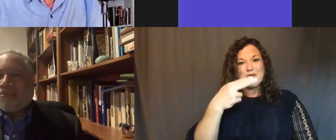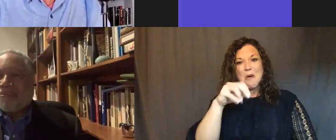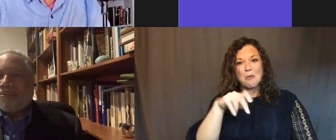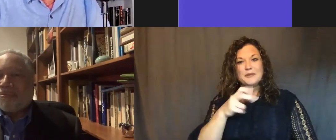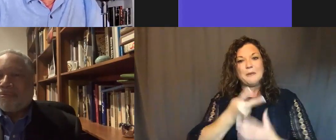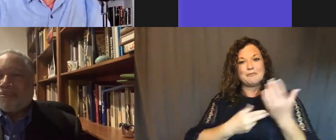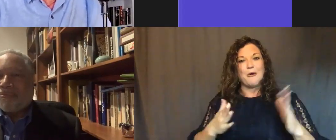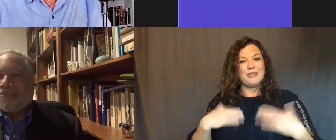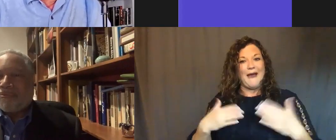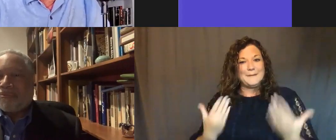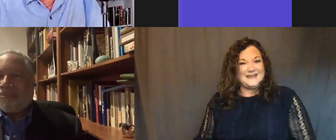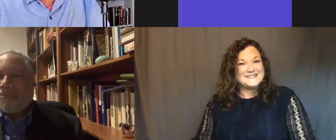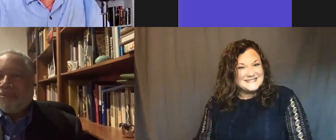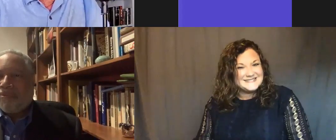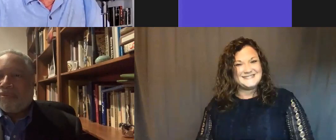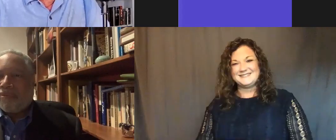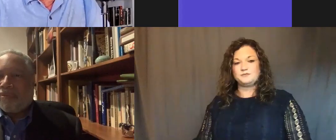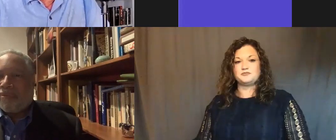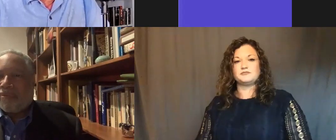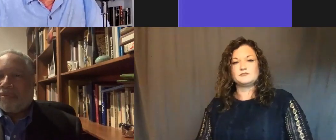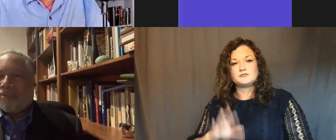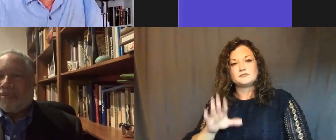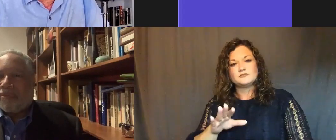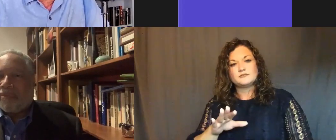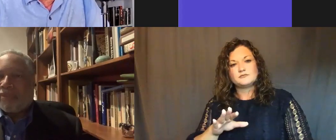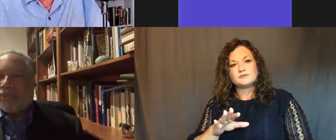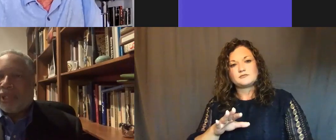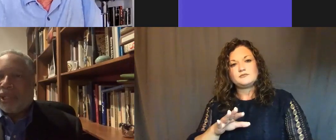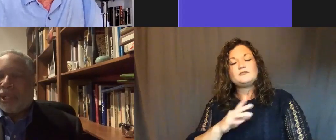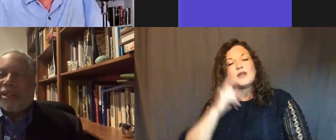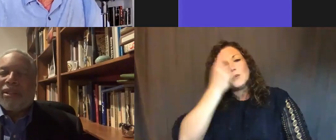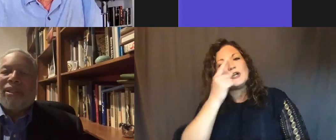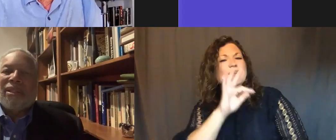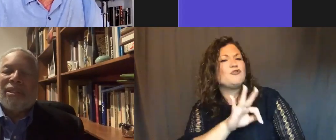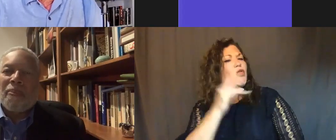if there was ever a moment when you thought the magazine, the museum would not make it.